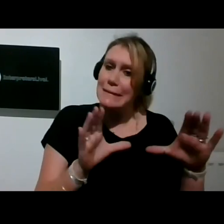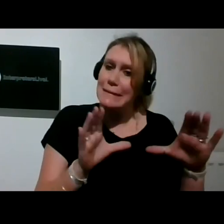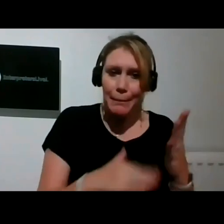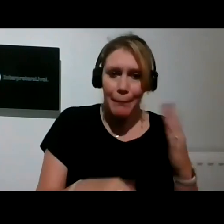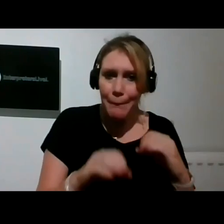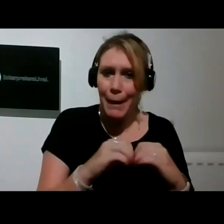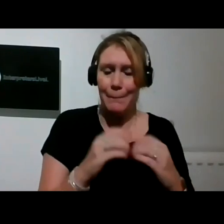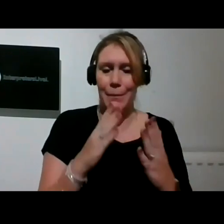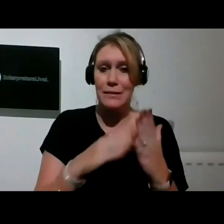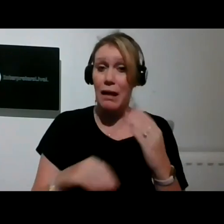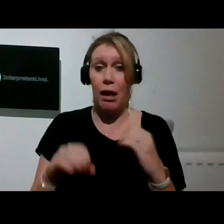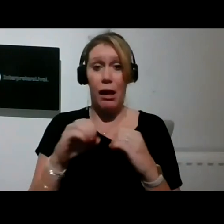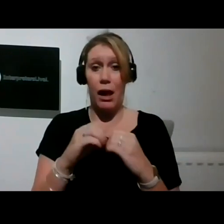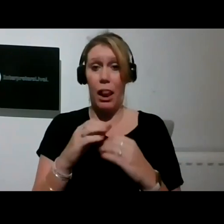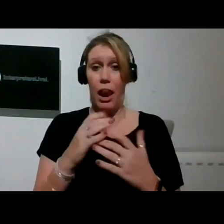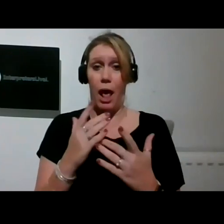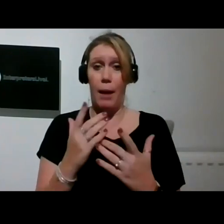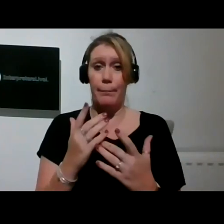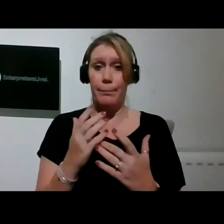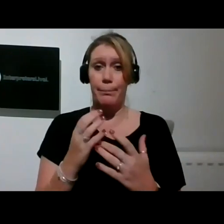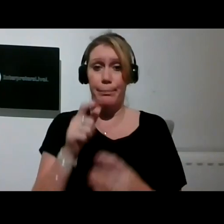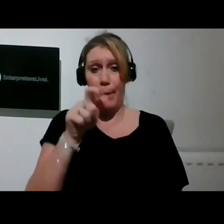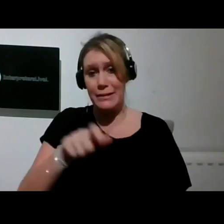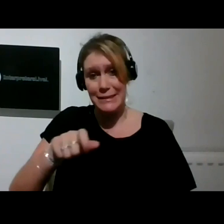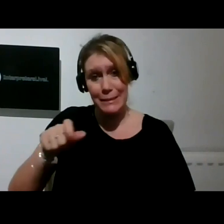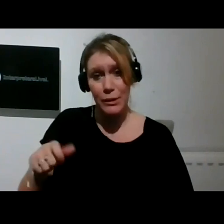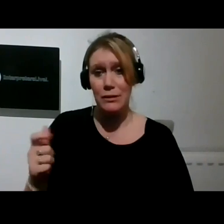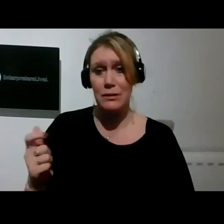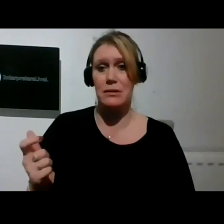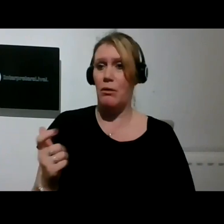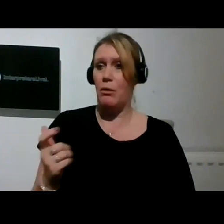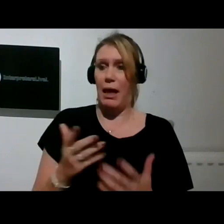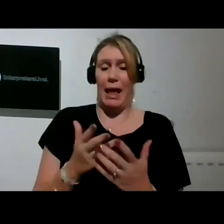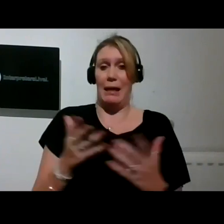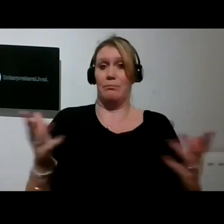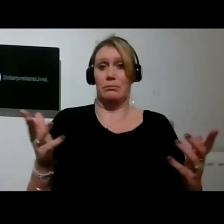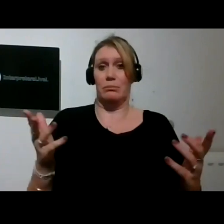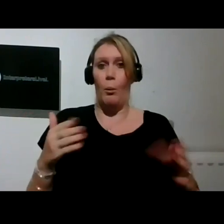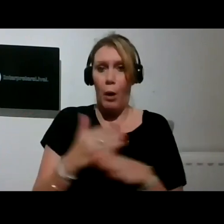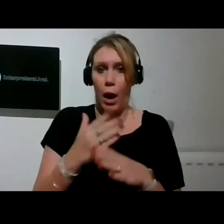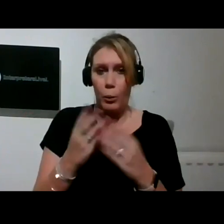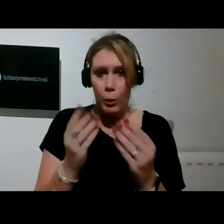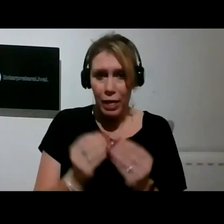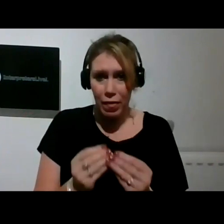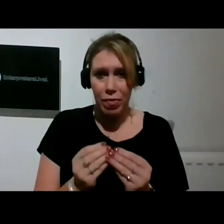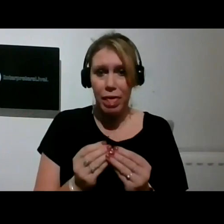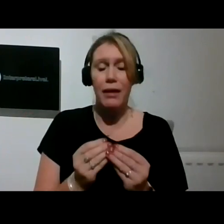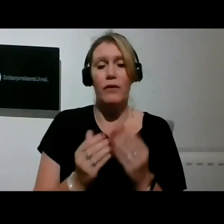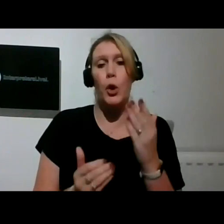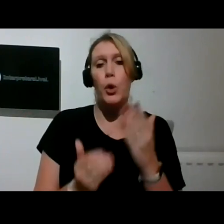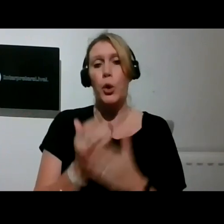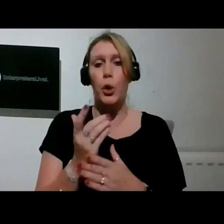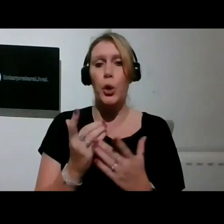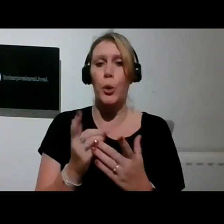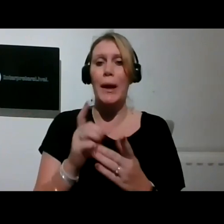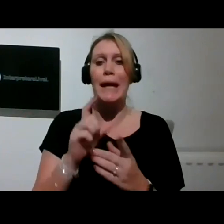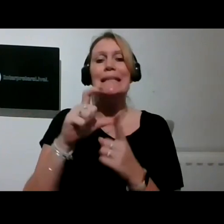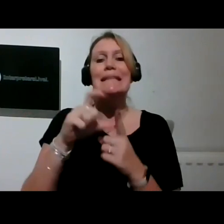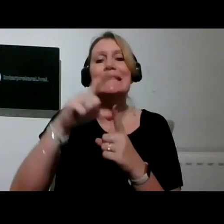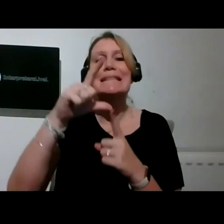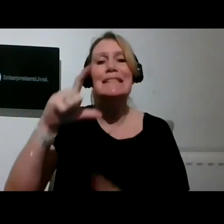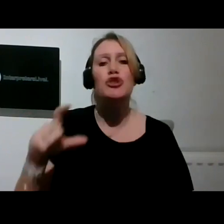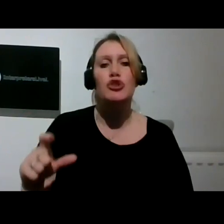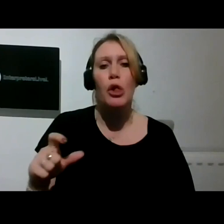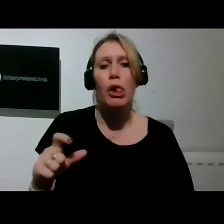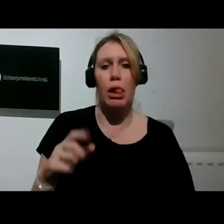and many of the artists we work with have all gained valuable new digital skills and confidence as a result together